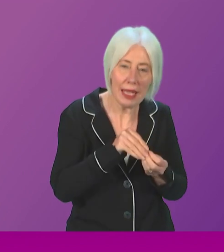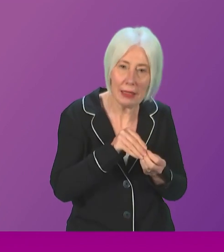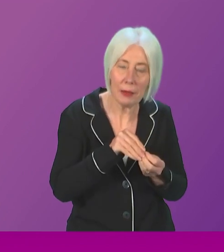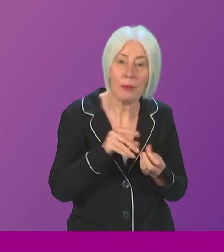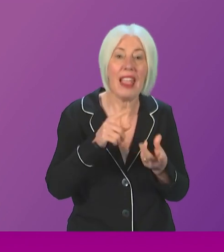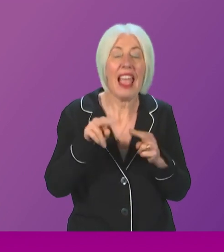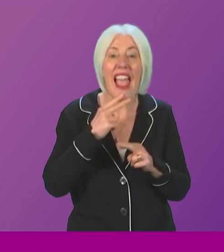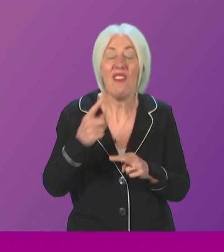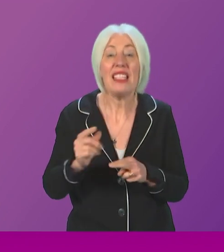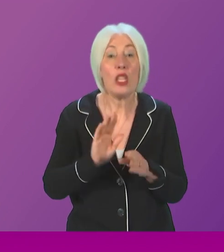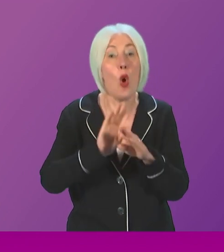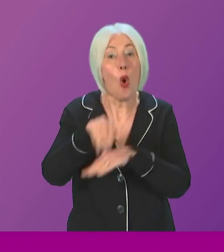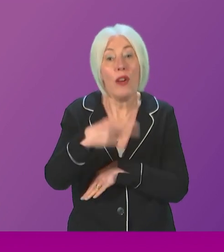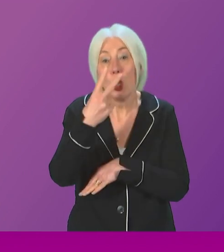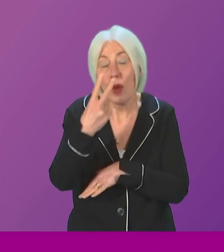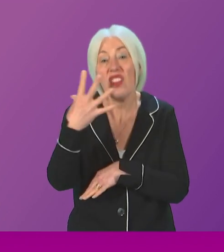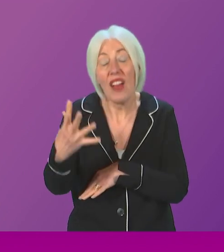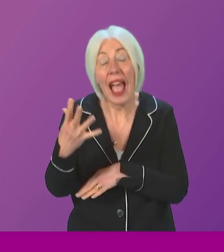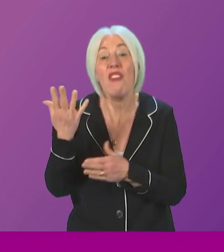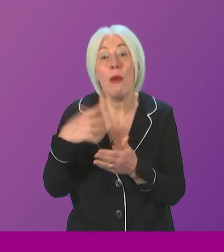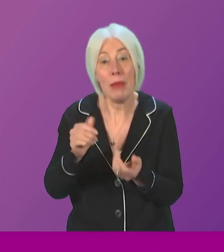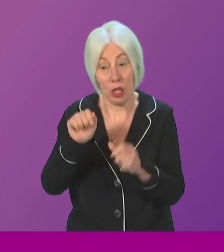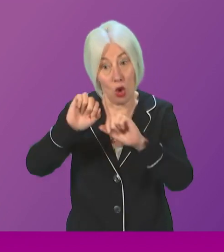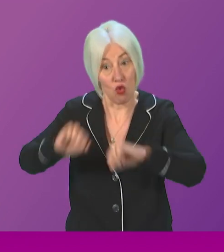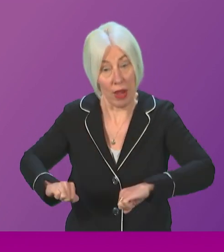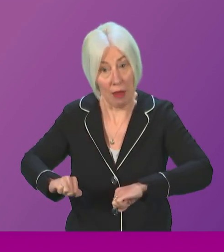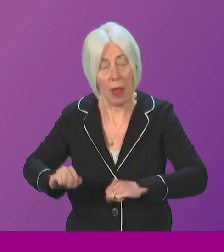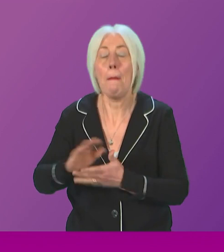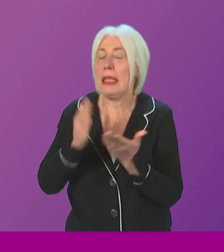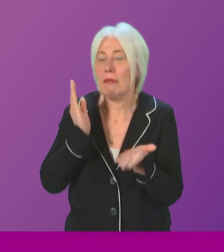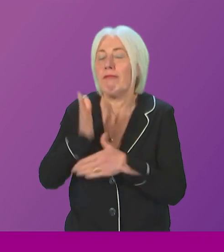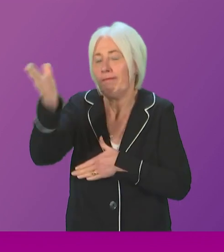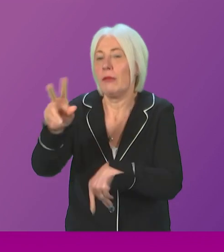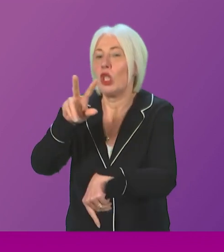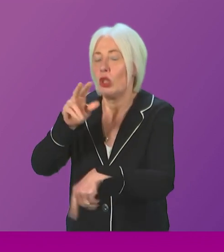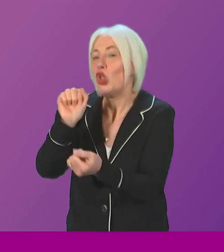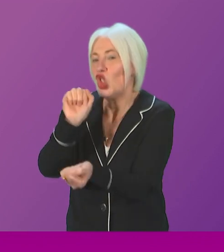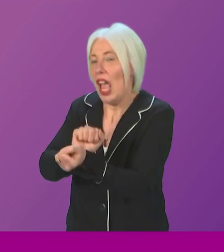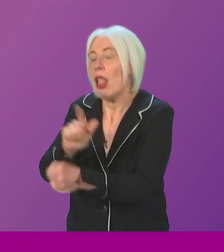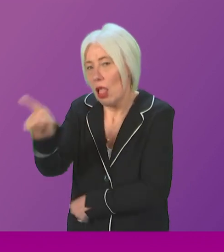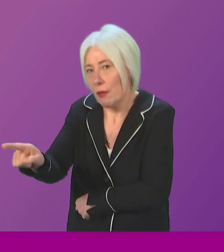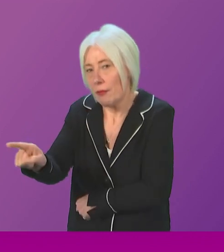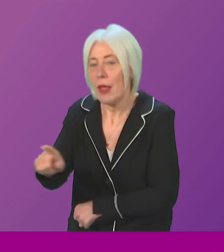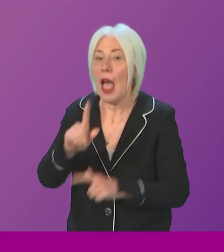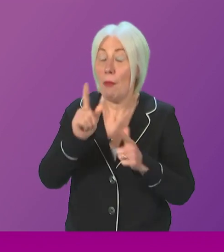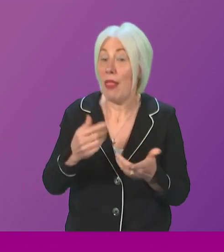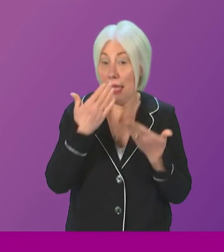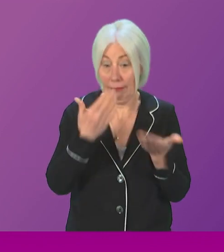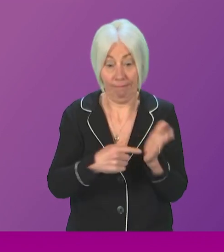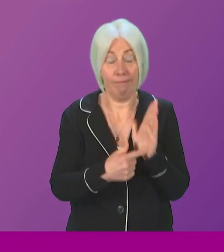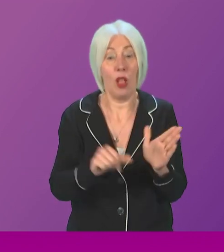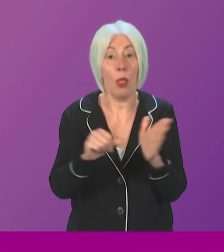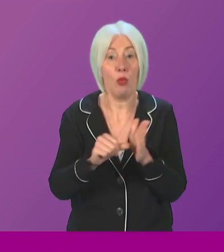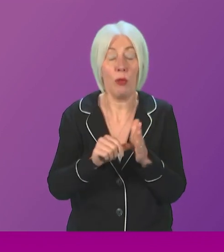when he was over 25, he would now be behind bars. So that confirms that the problem here is the